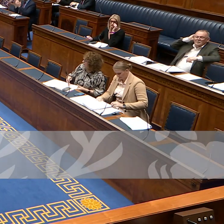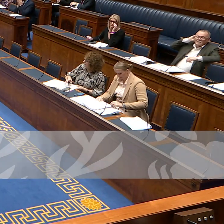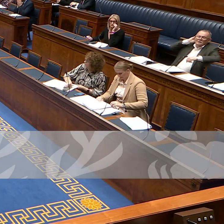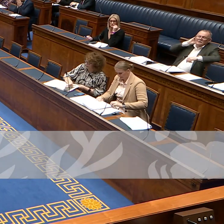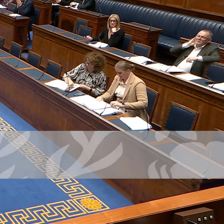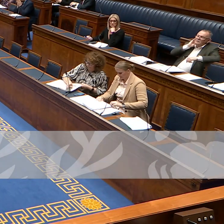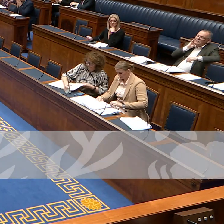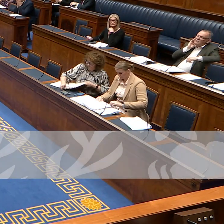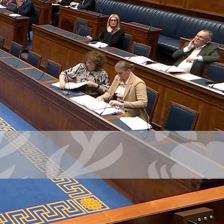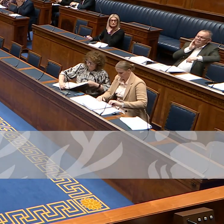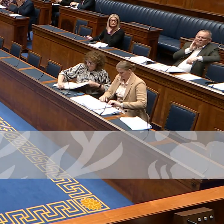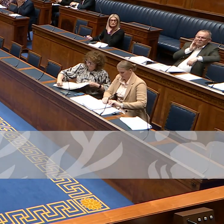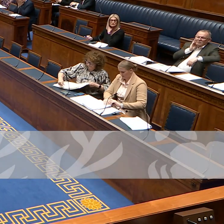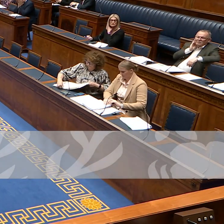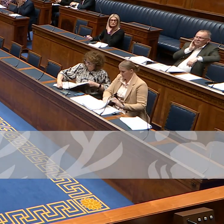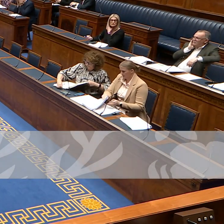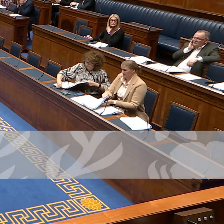I call Paula Bradshaw.